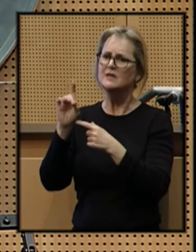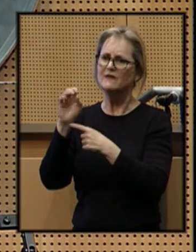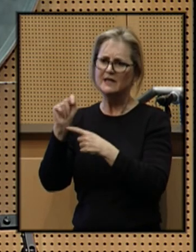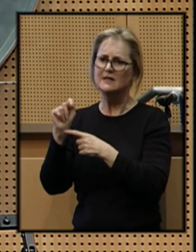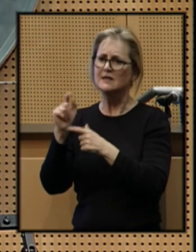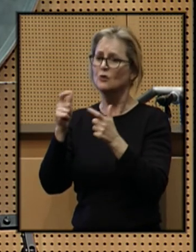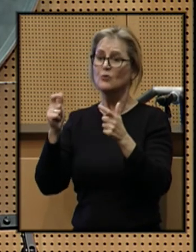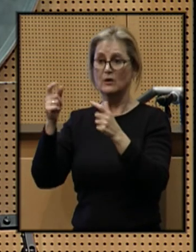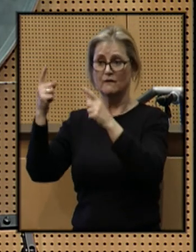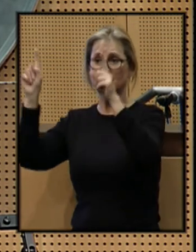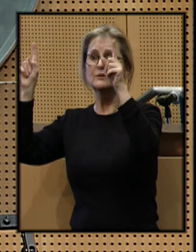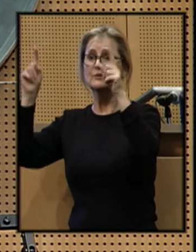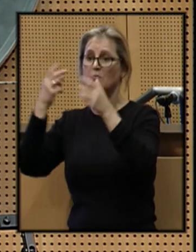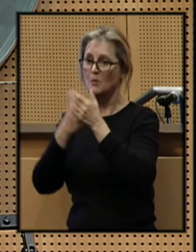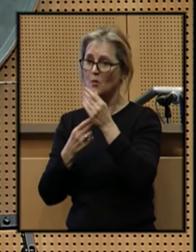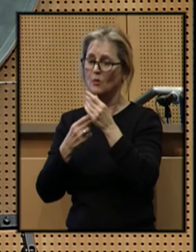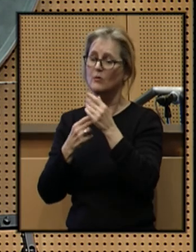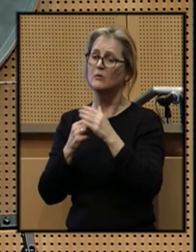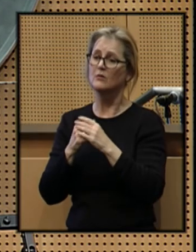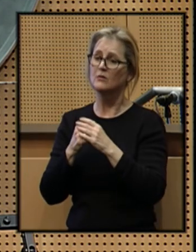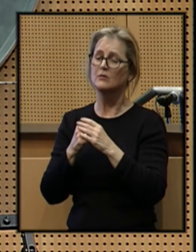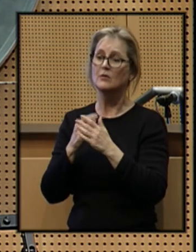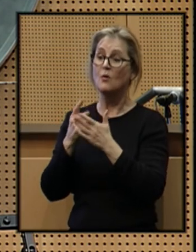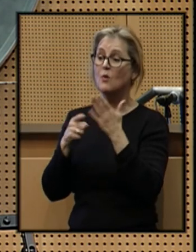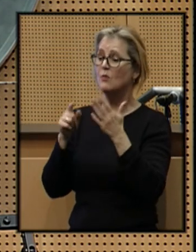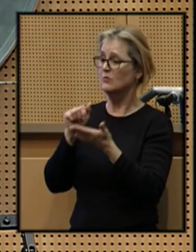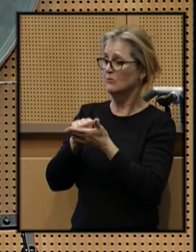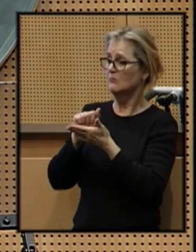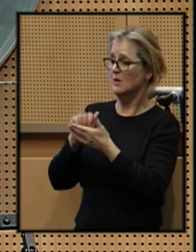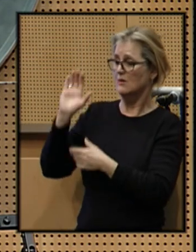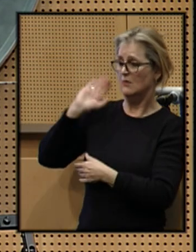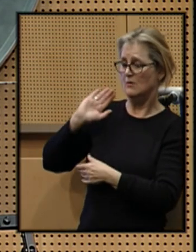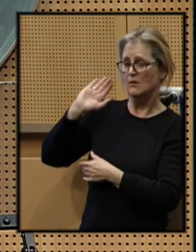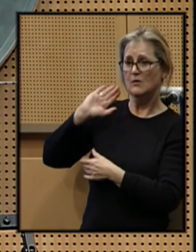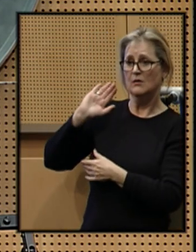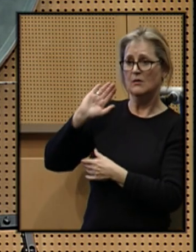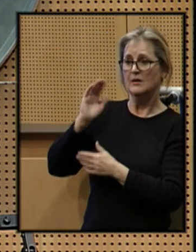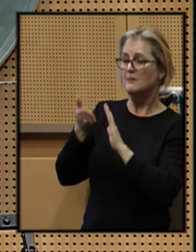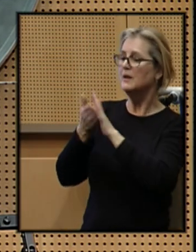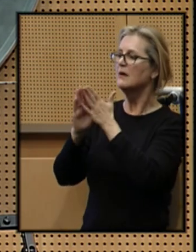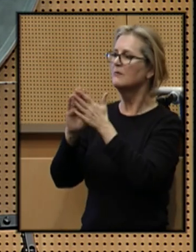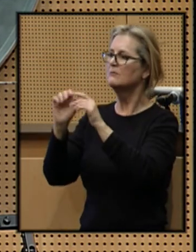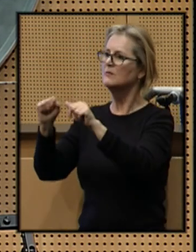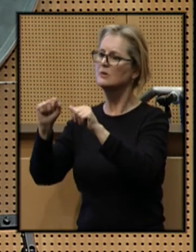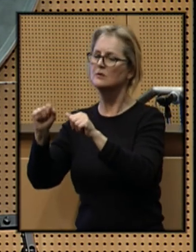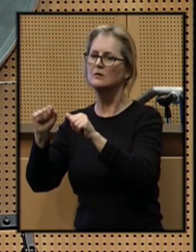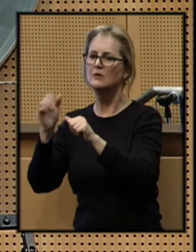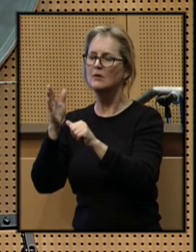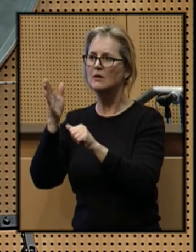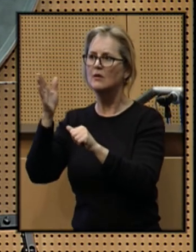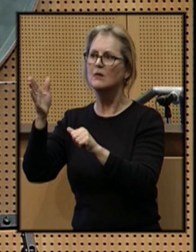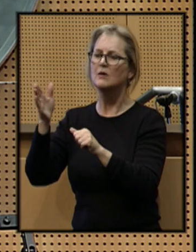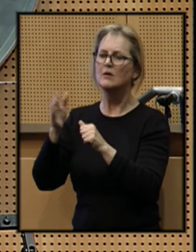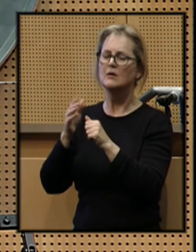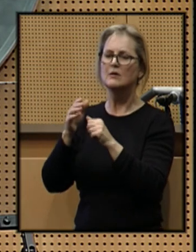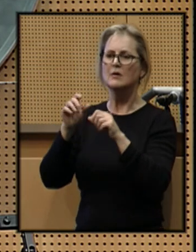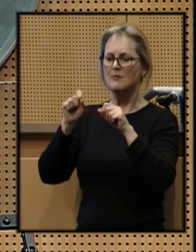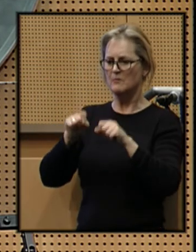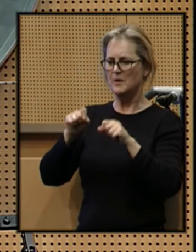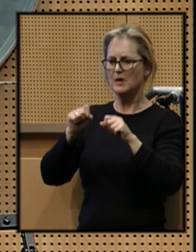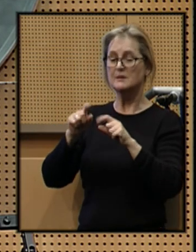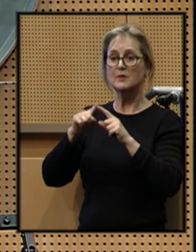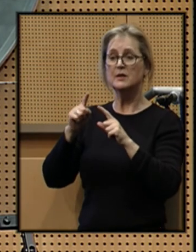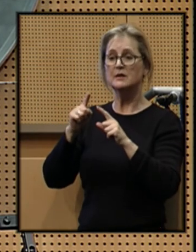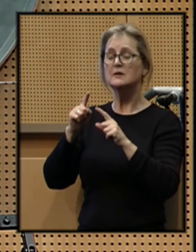even greater victory. What was impossible became possible, possible